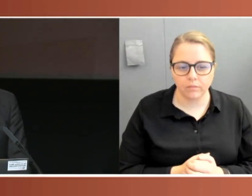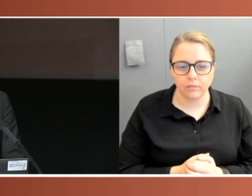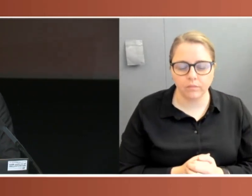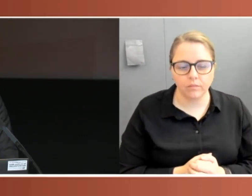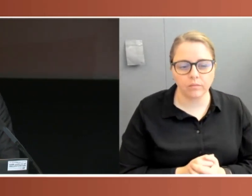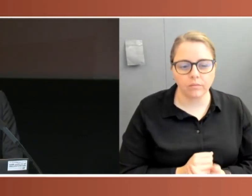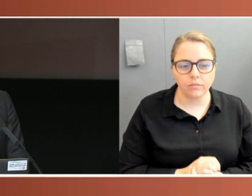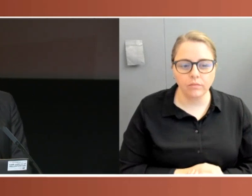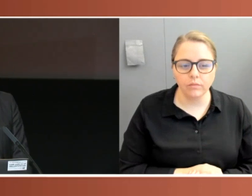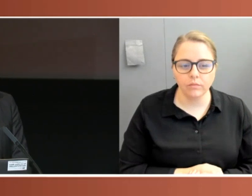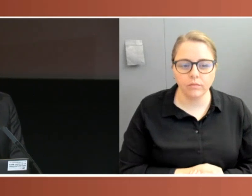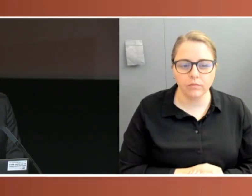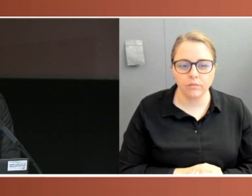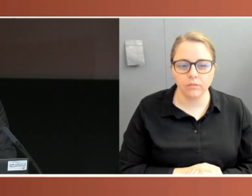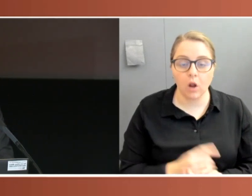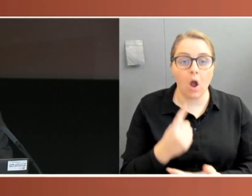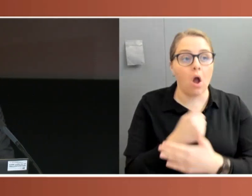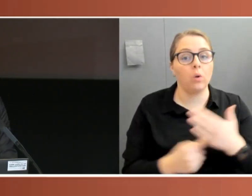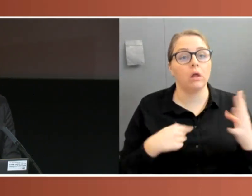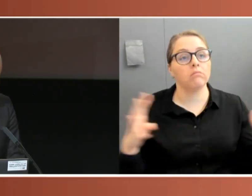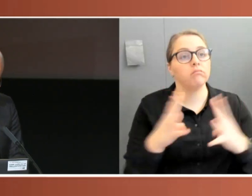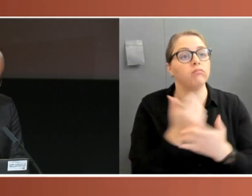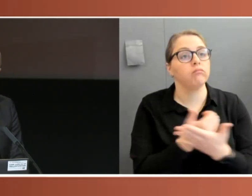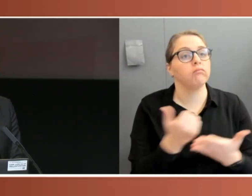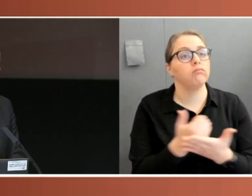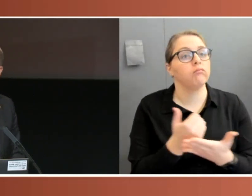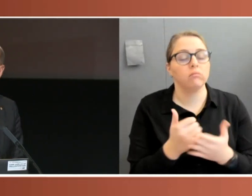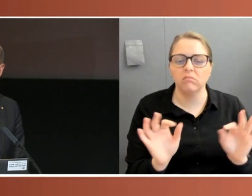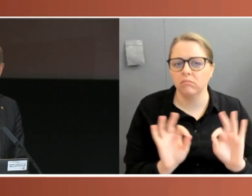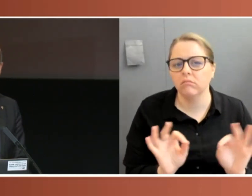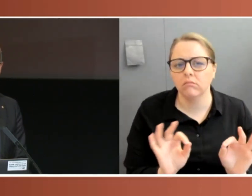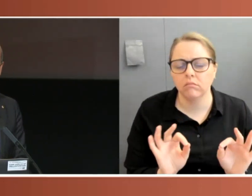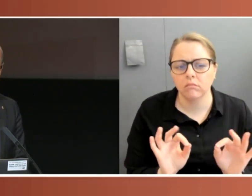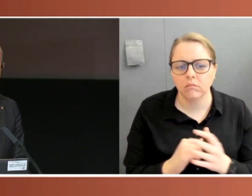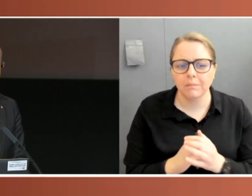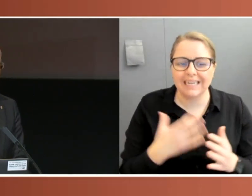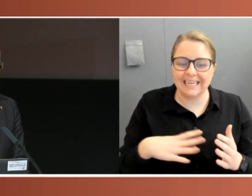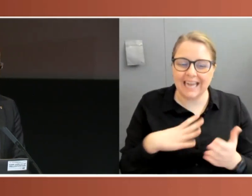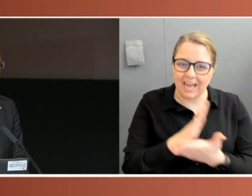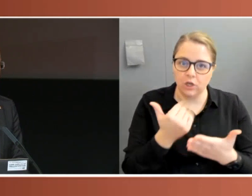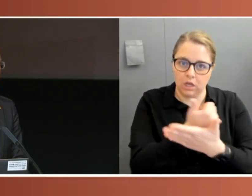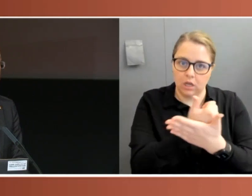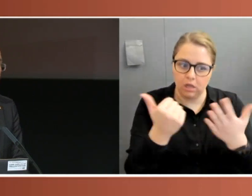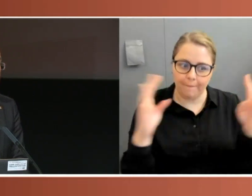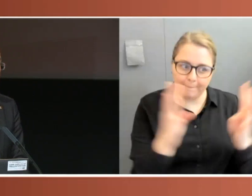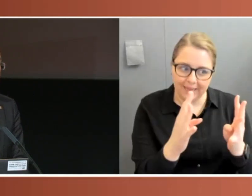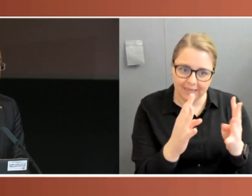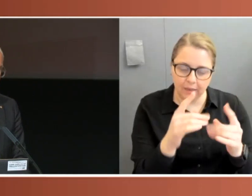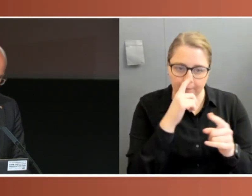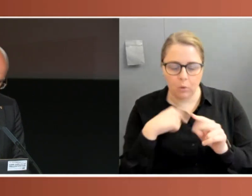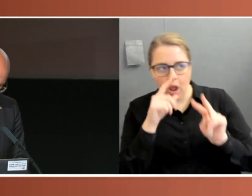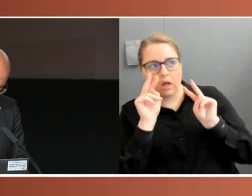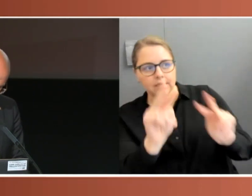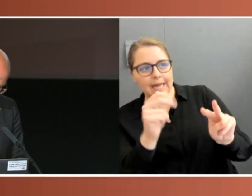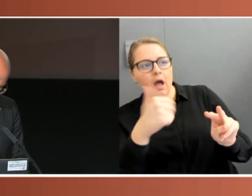actually meeting regularly to fulfil those functions, but as I've indicated, being seen to meet regularly to provide the public confidence